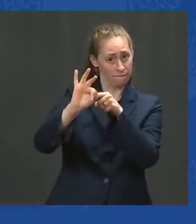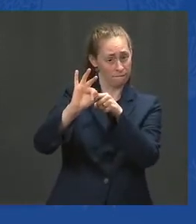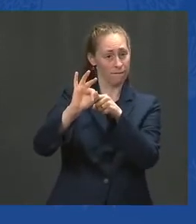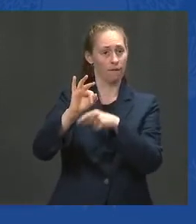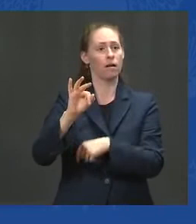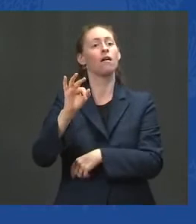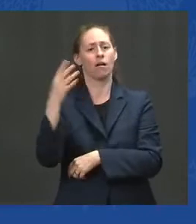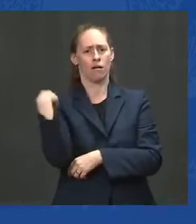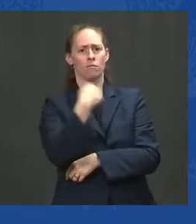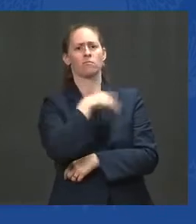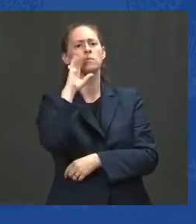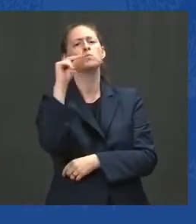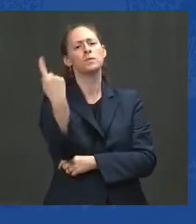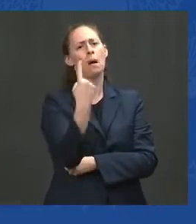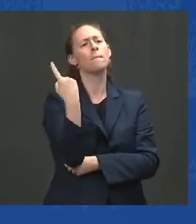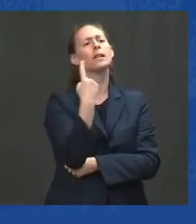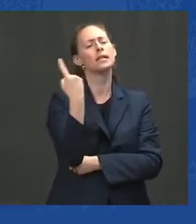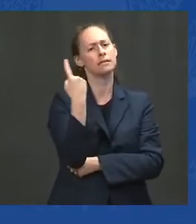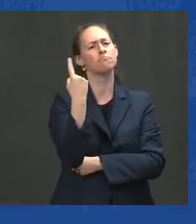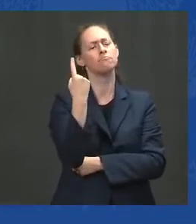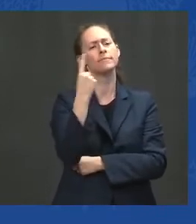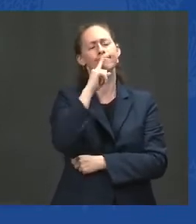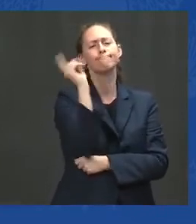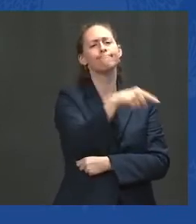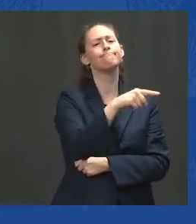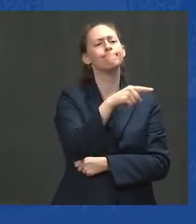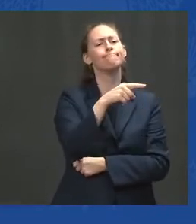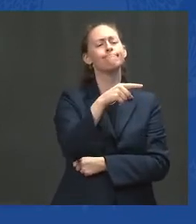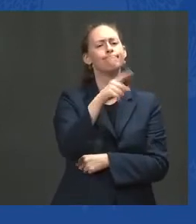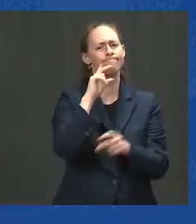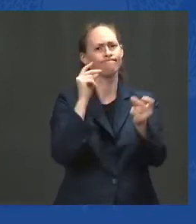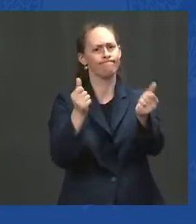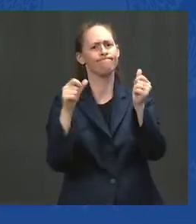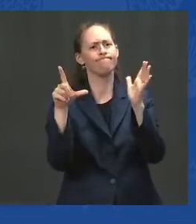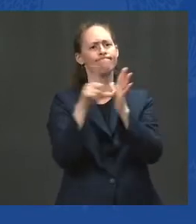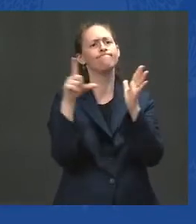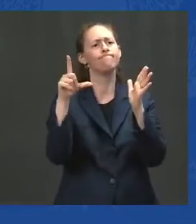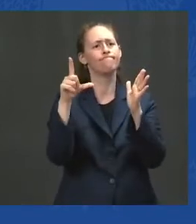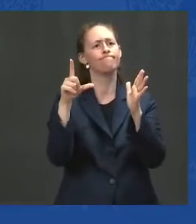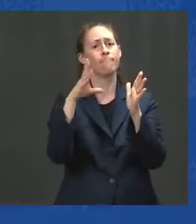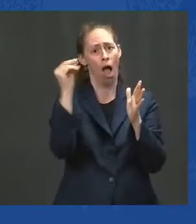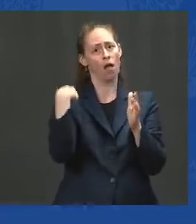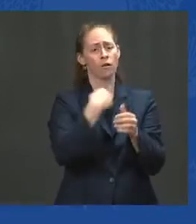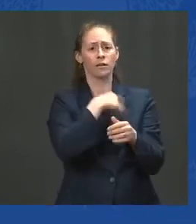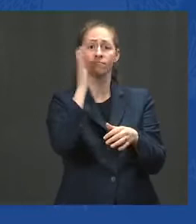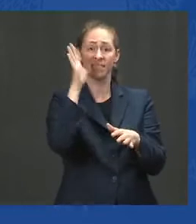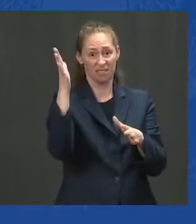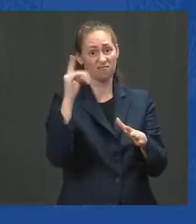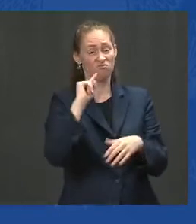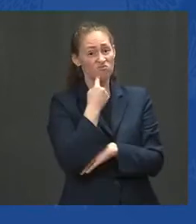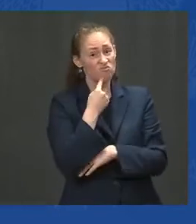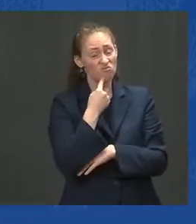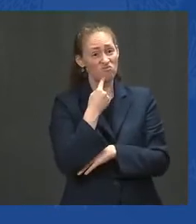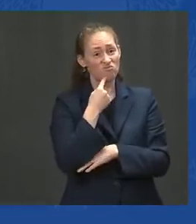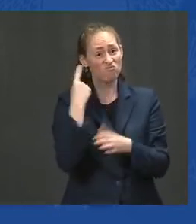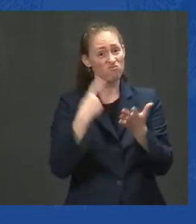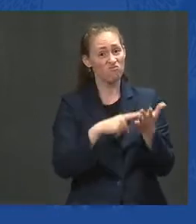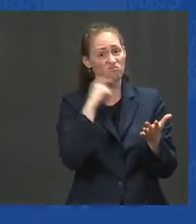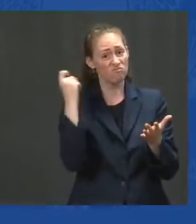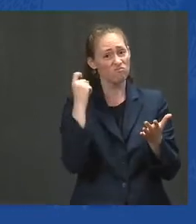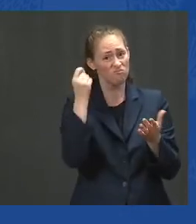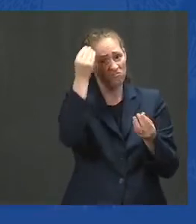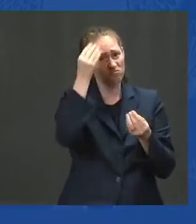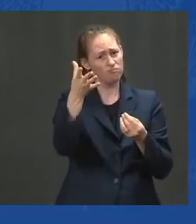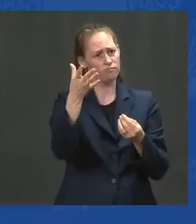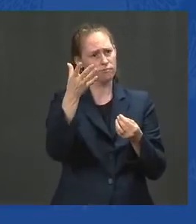swift and the response will be swift and forceful. We will defend our people with devastating force if